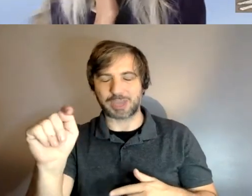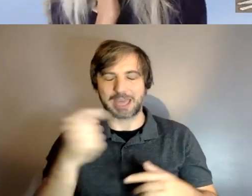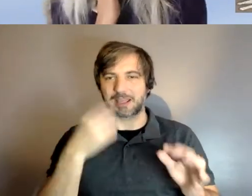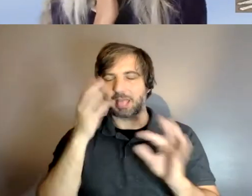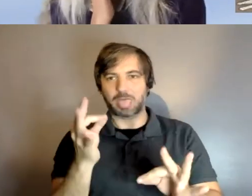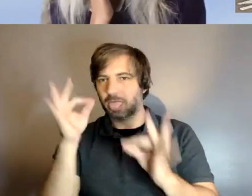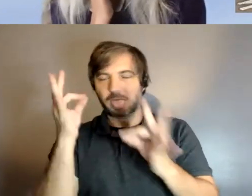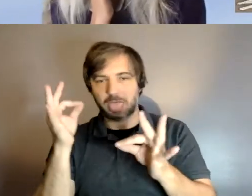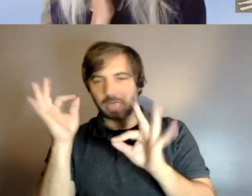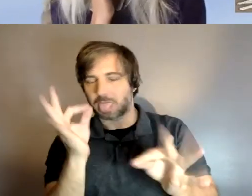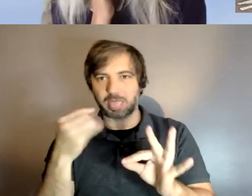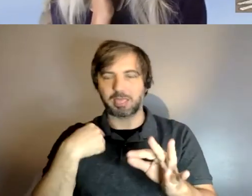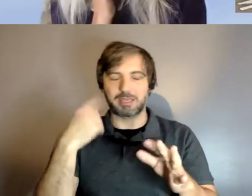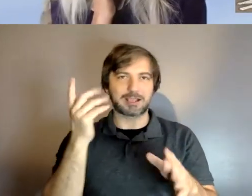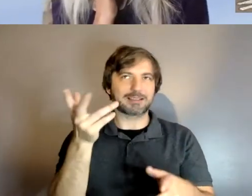and um